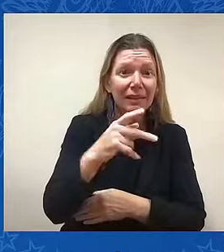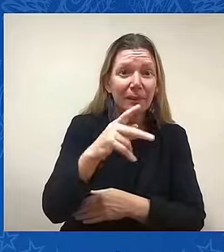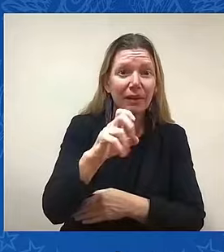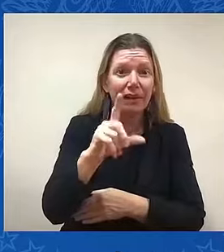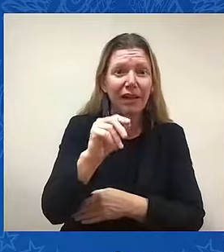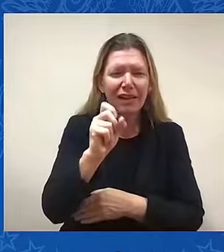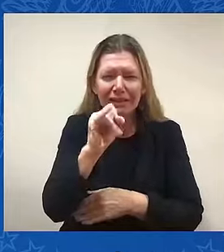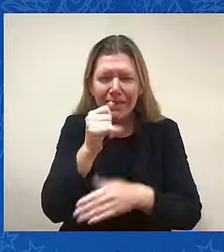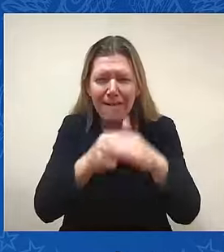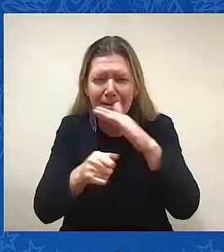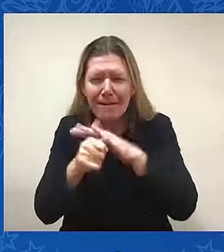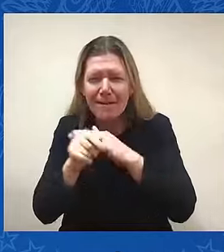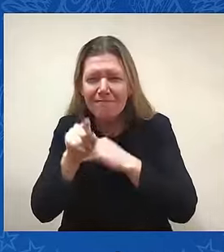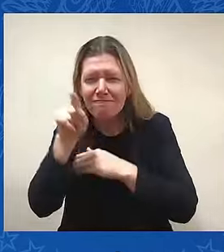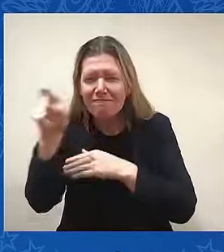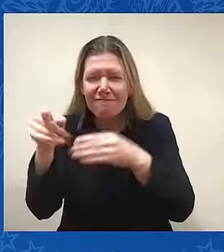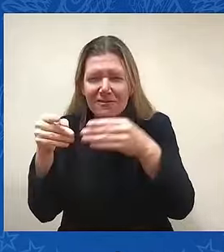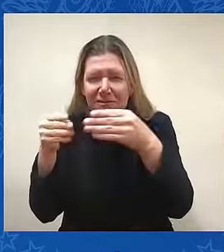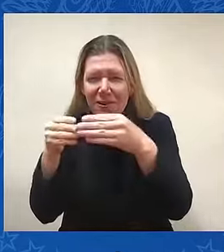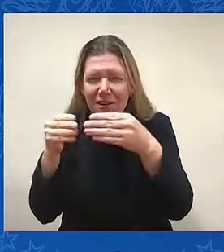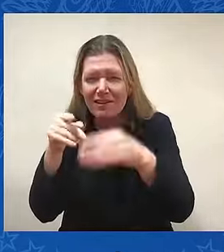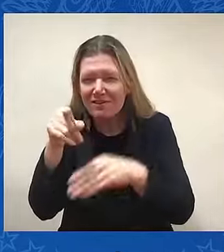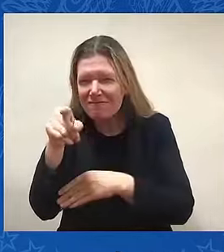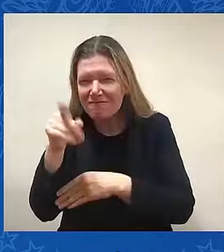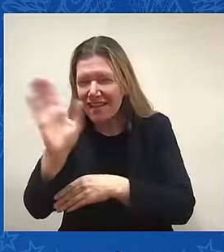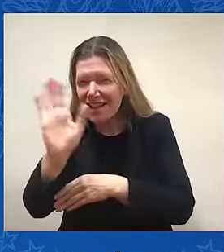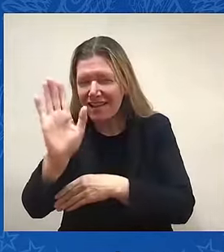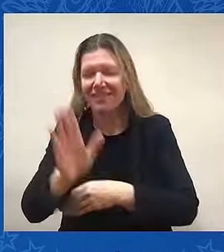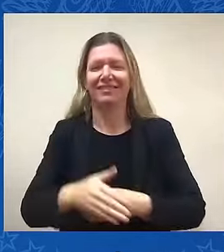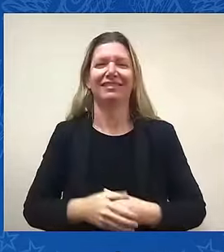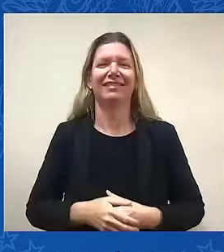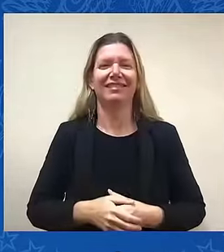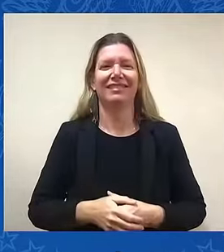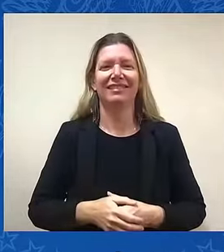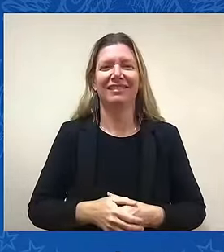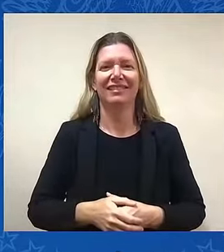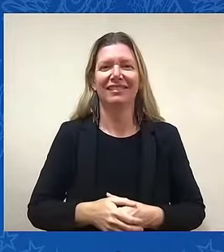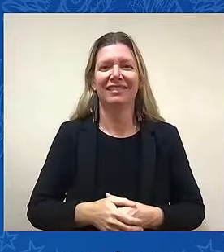Nancy Pelosi. Pelosi. is Nancy The best Speaker in American history. Nancy Yeah.